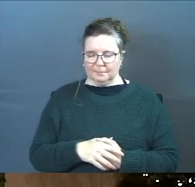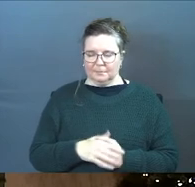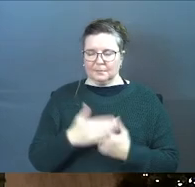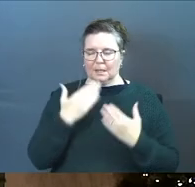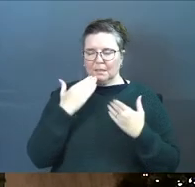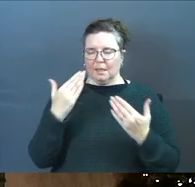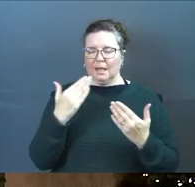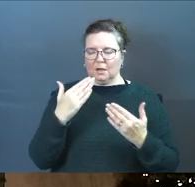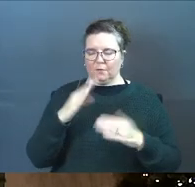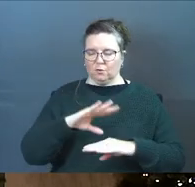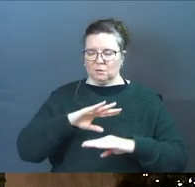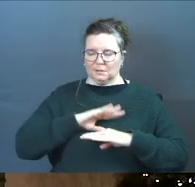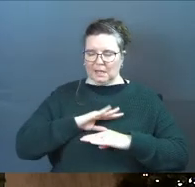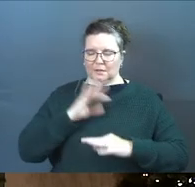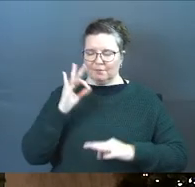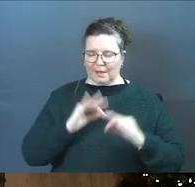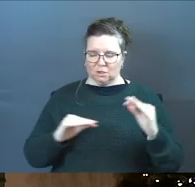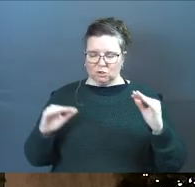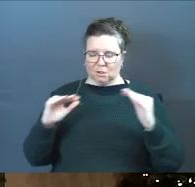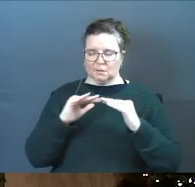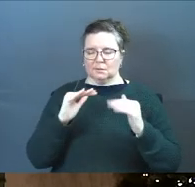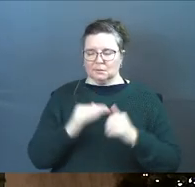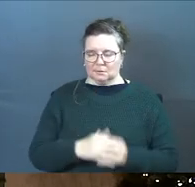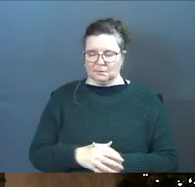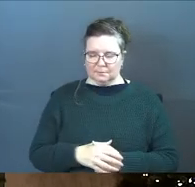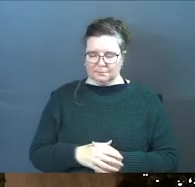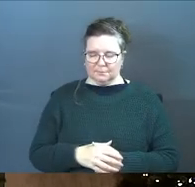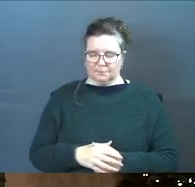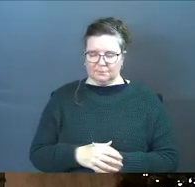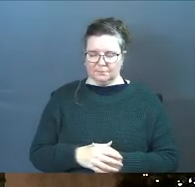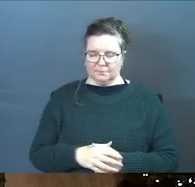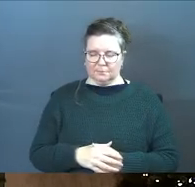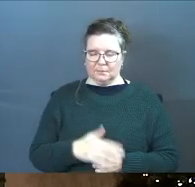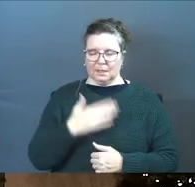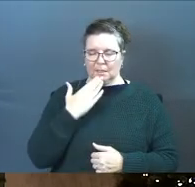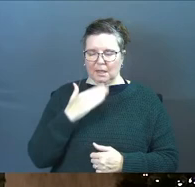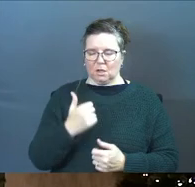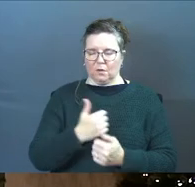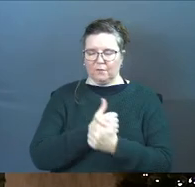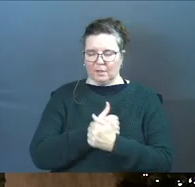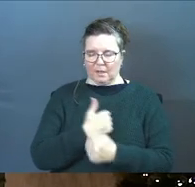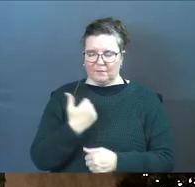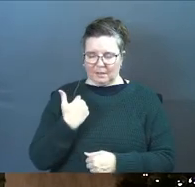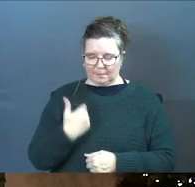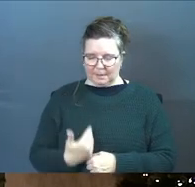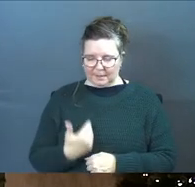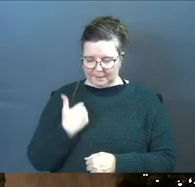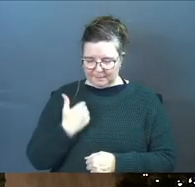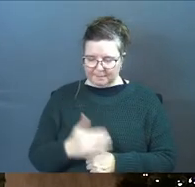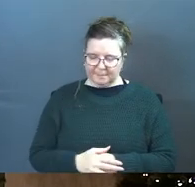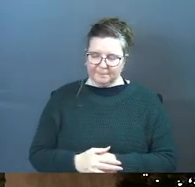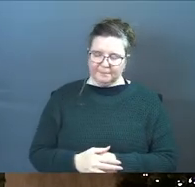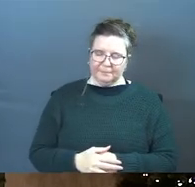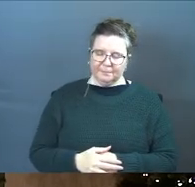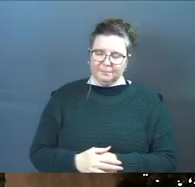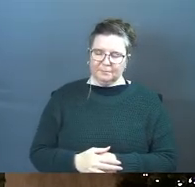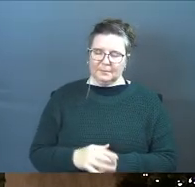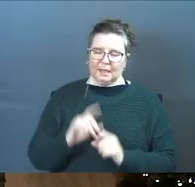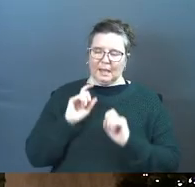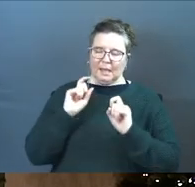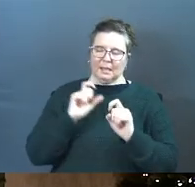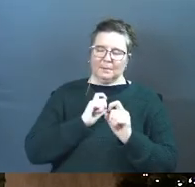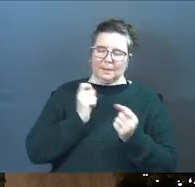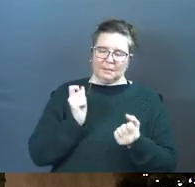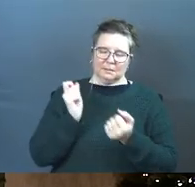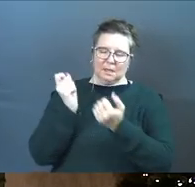thank you for satisfying justice thank you for loving me I give